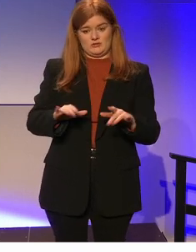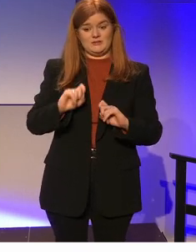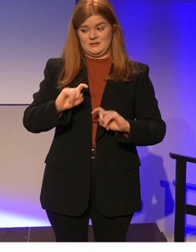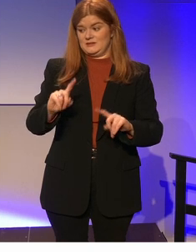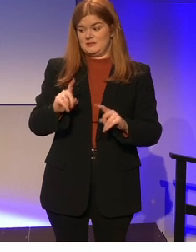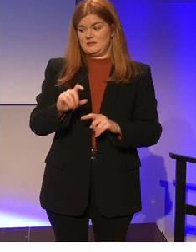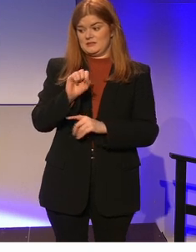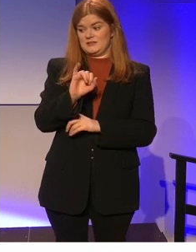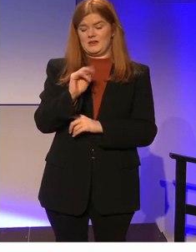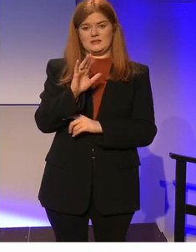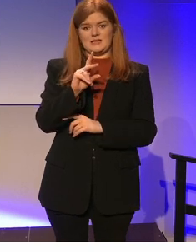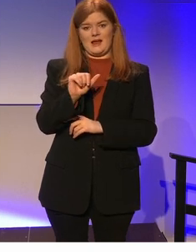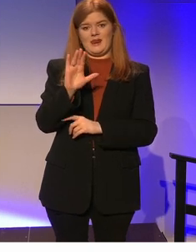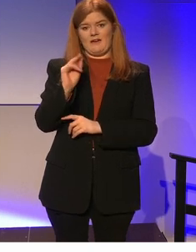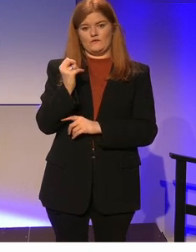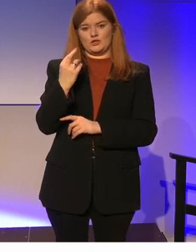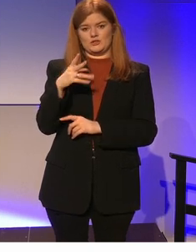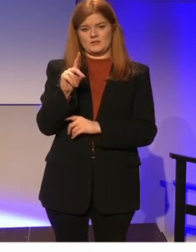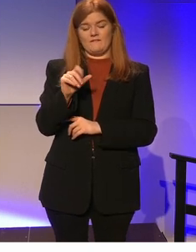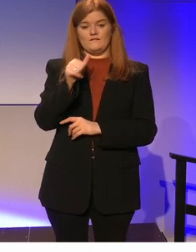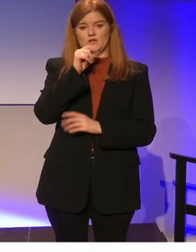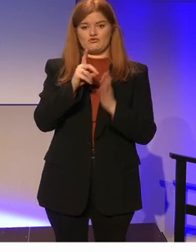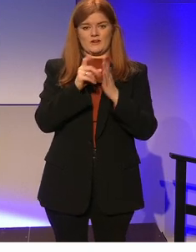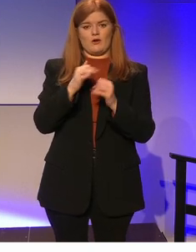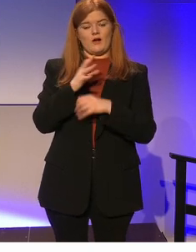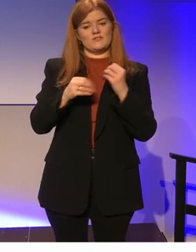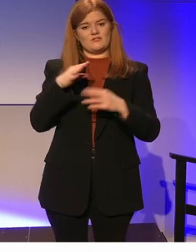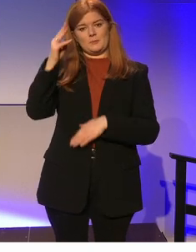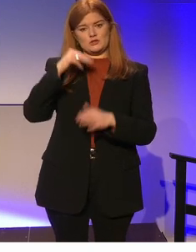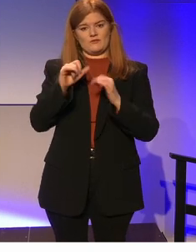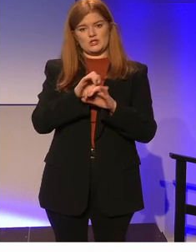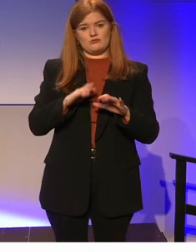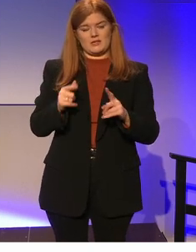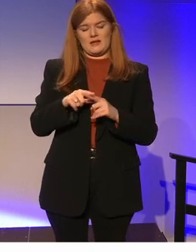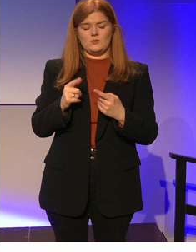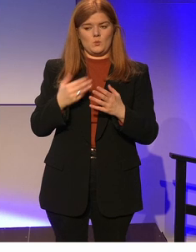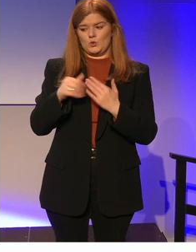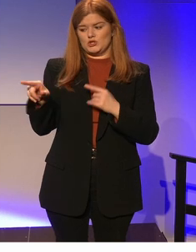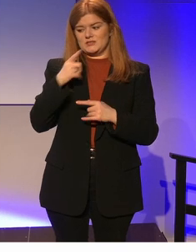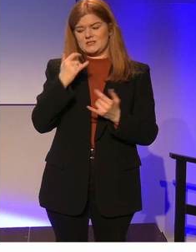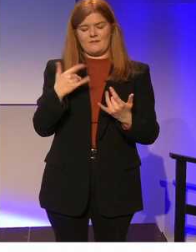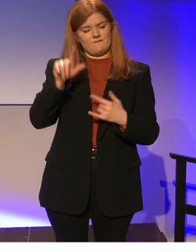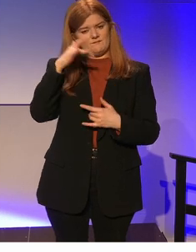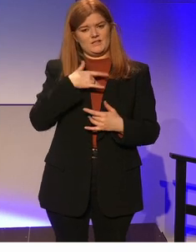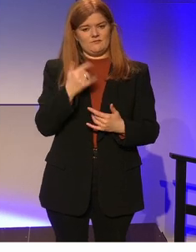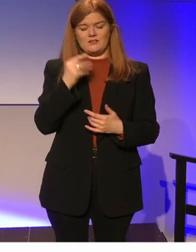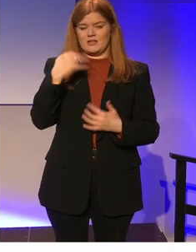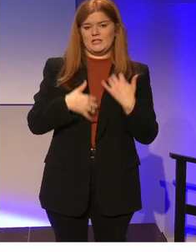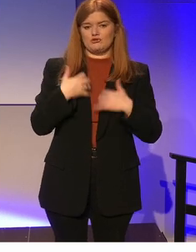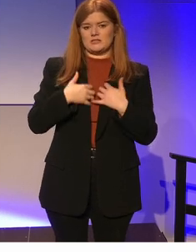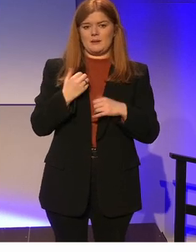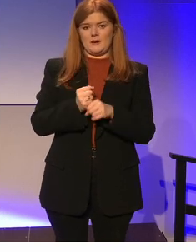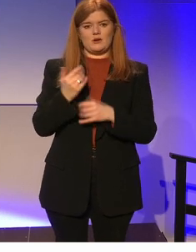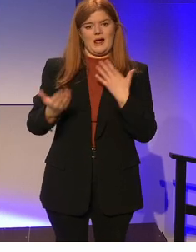Silda Langford, who was the first director of the Office of the Minister for Children. And what she says, I think, is really